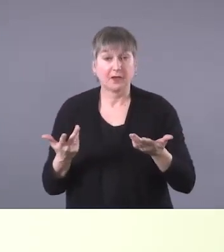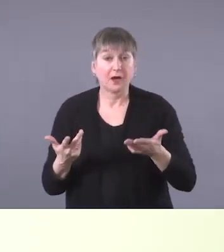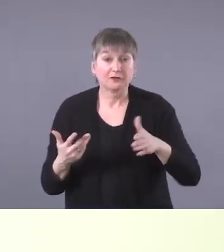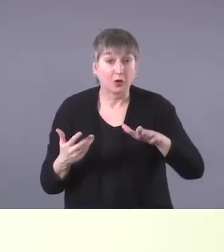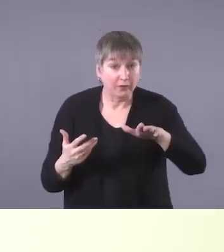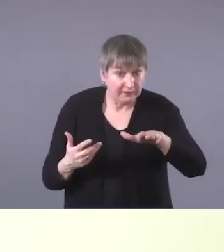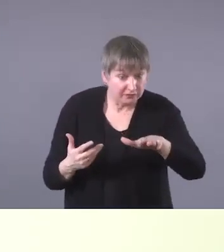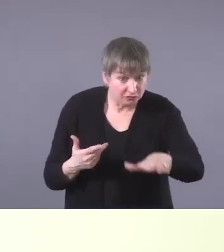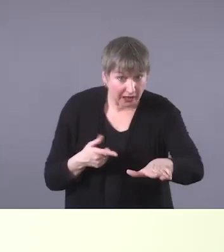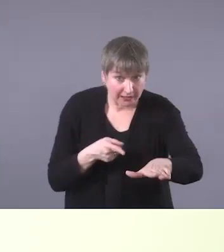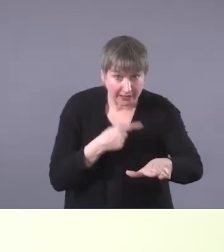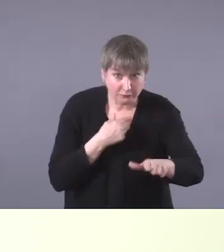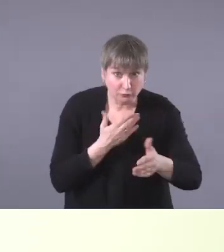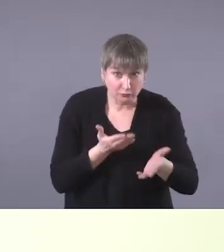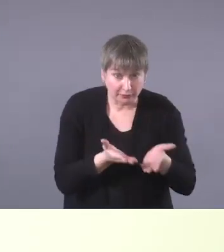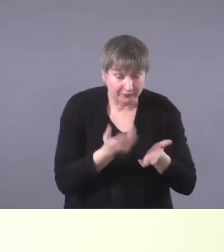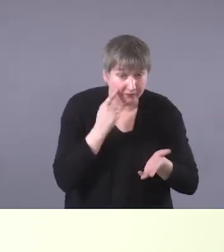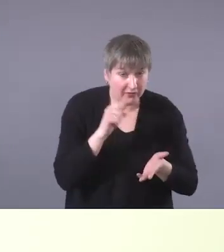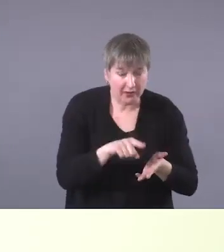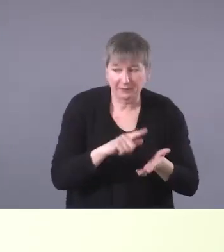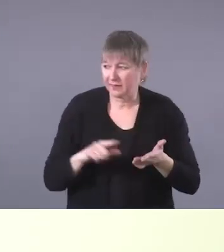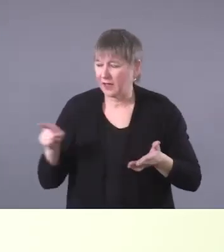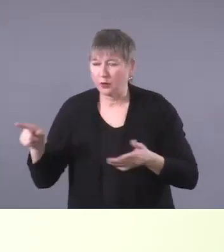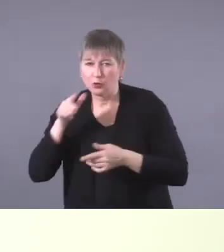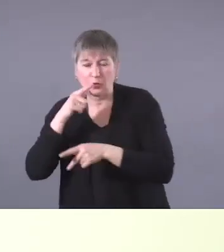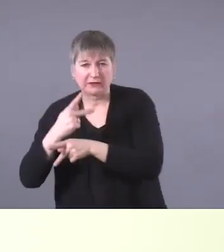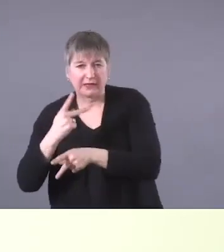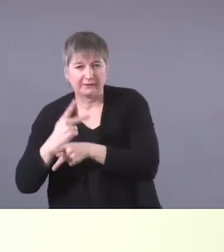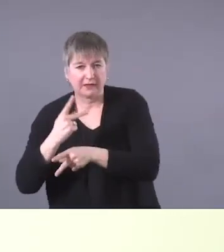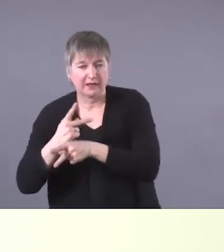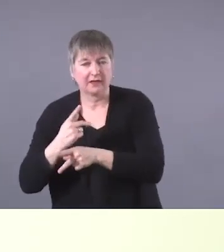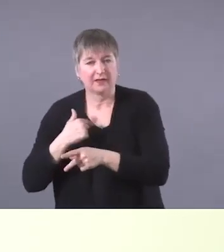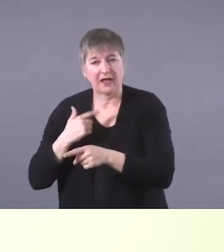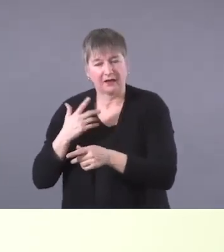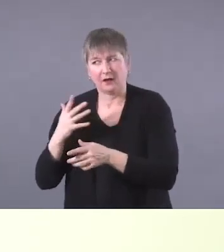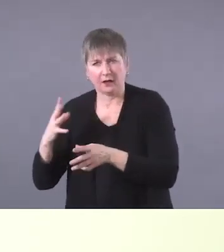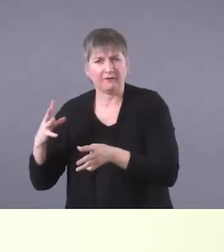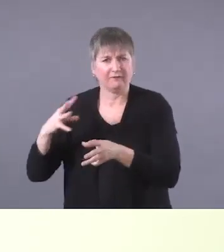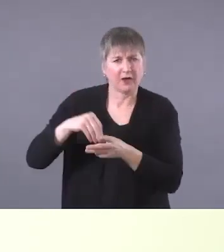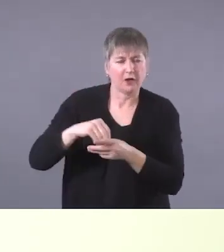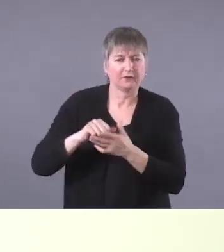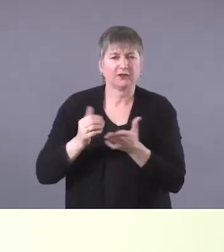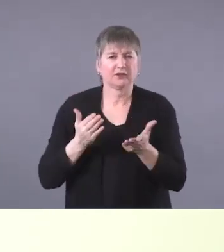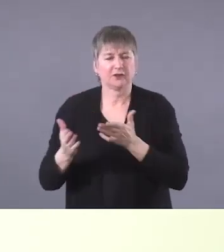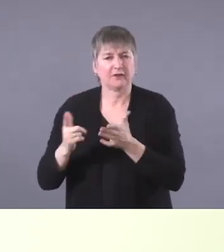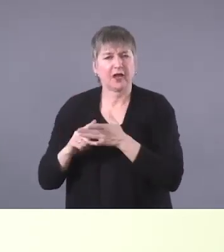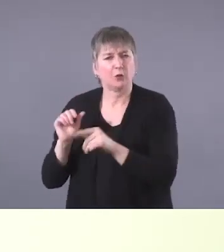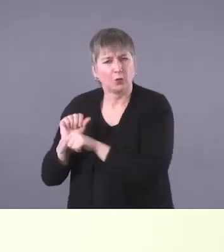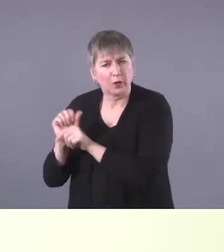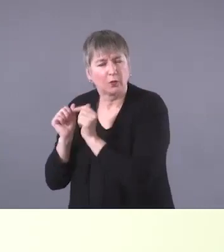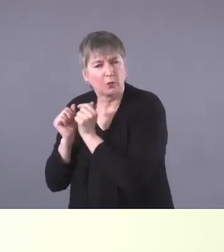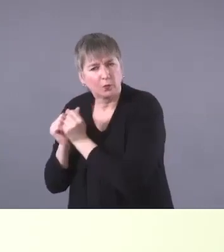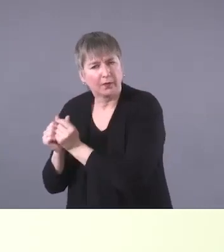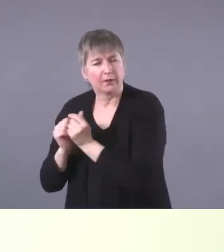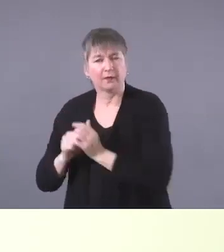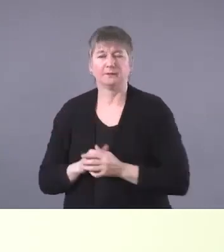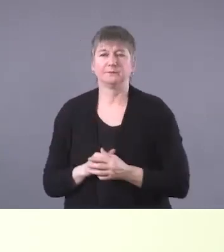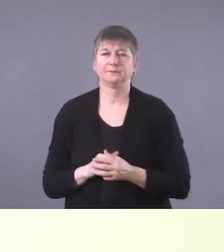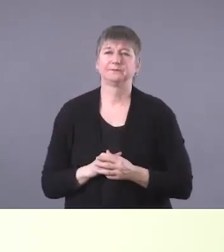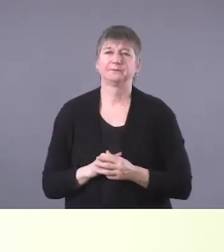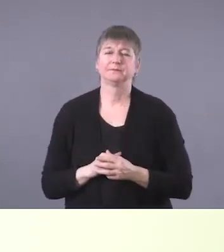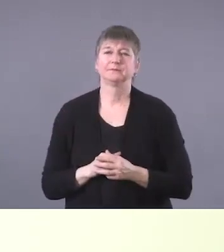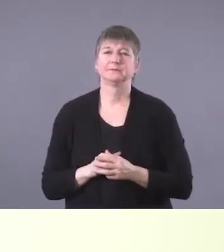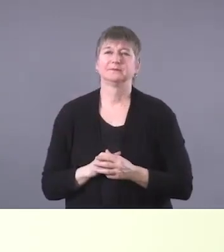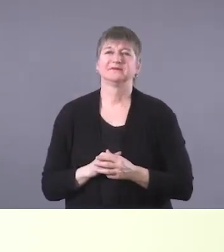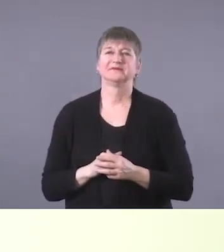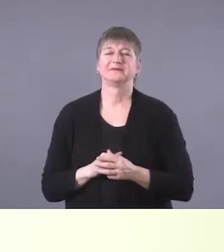play a key role in the determination of their services. Um, so rather entering the, the, the